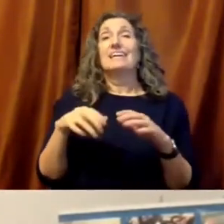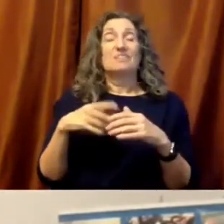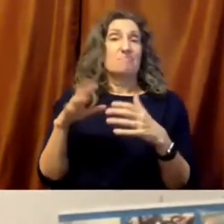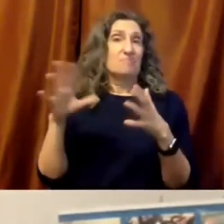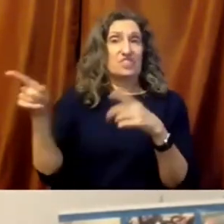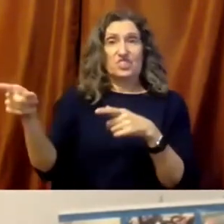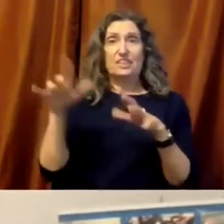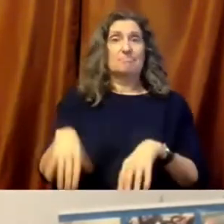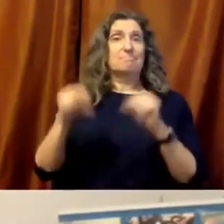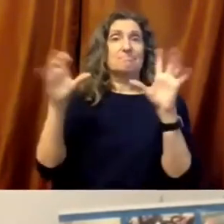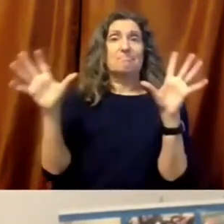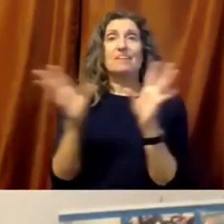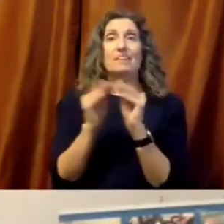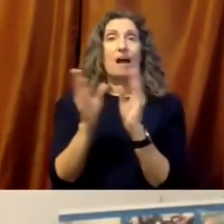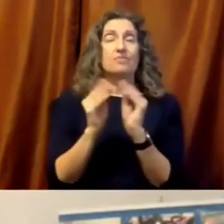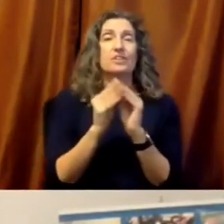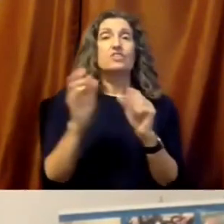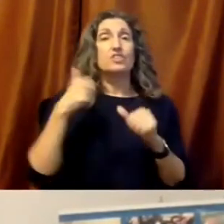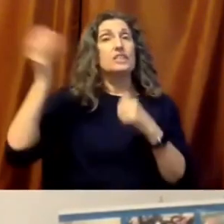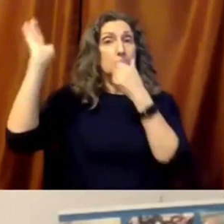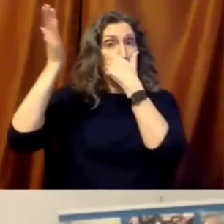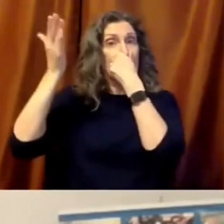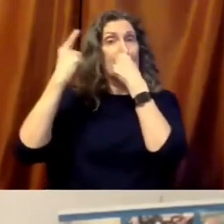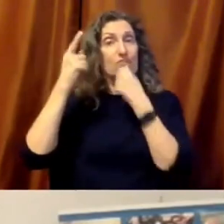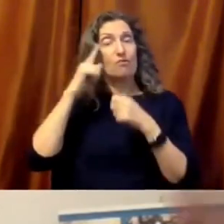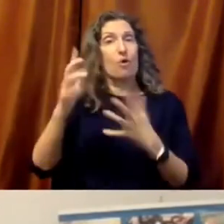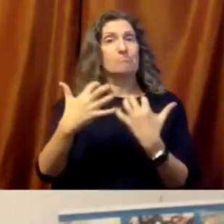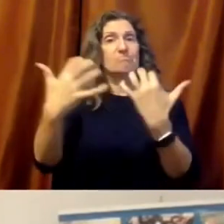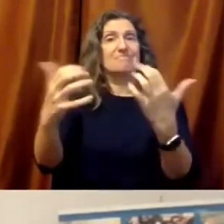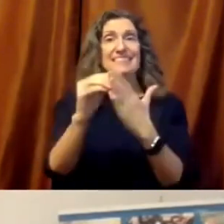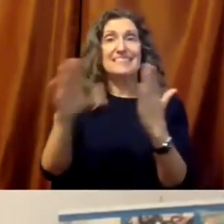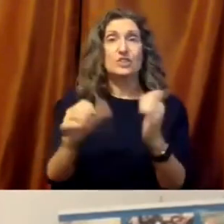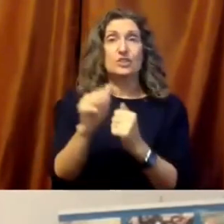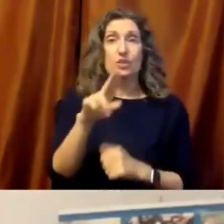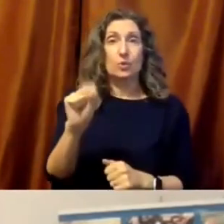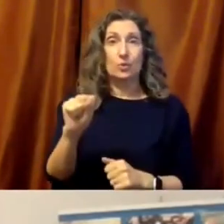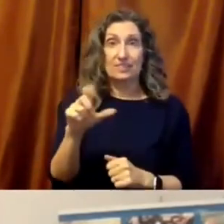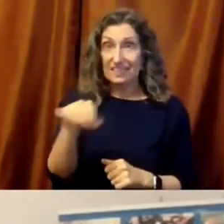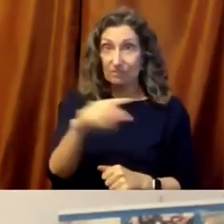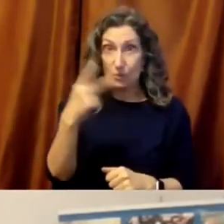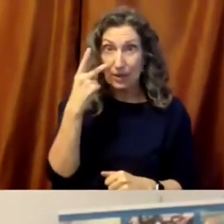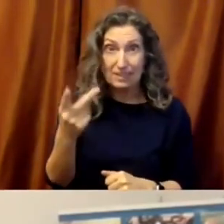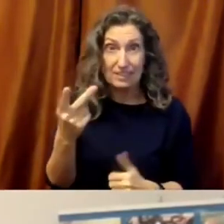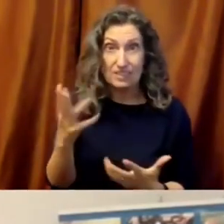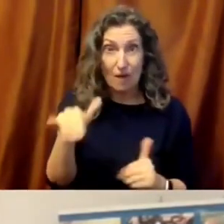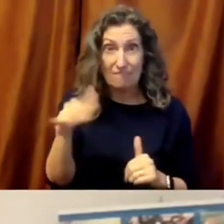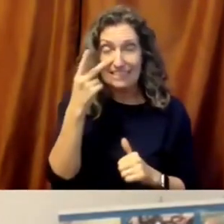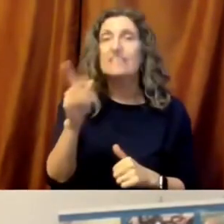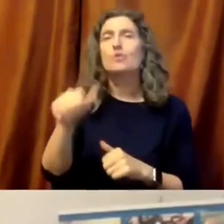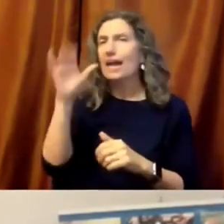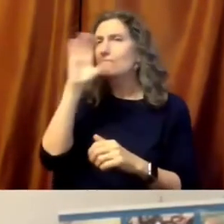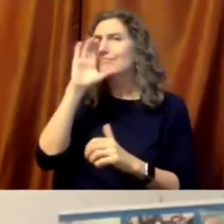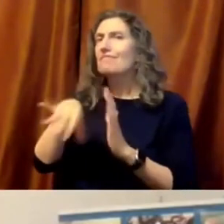swearing in, did a seminar and some speaking for that the teachers put together in the United States. And I think anyone